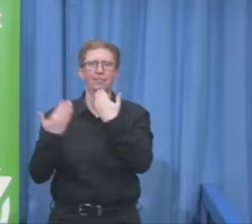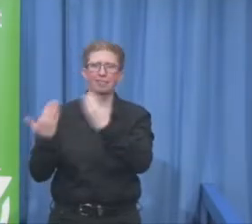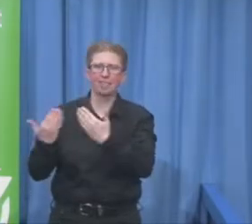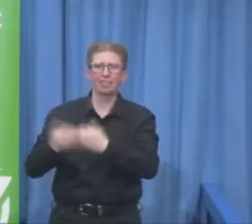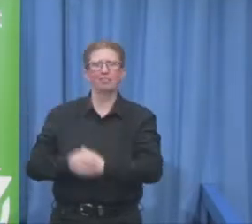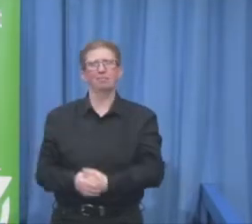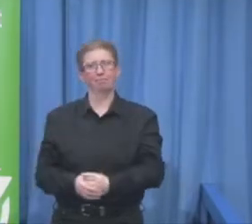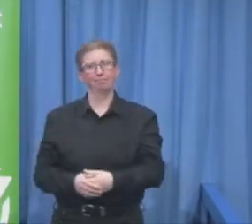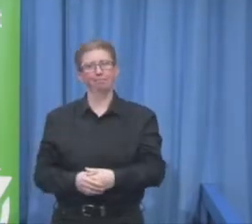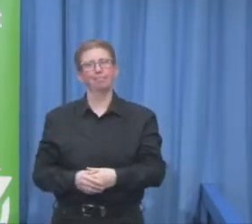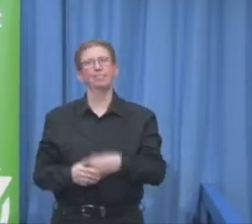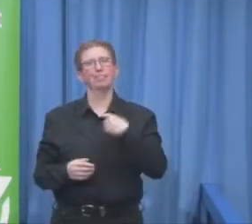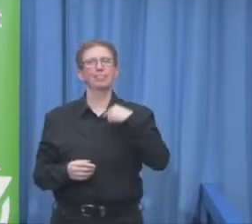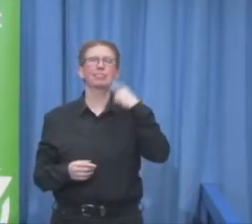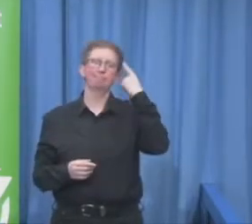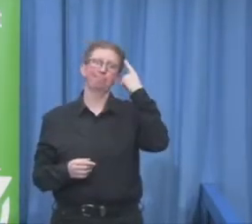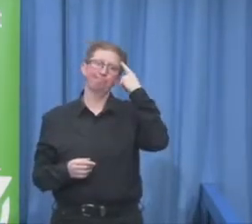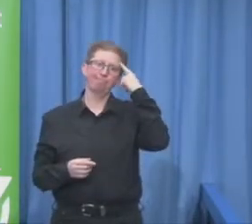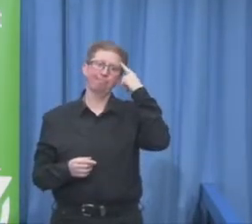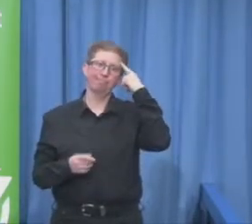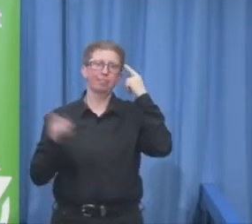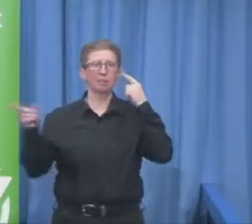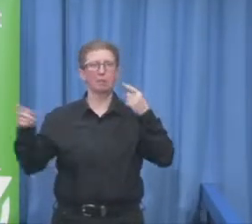could have wished for. So thank you so much.